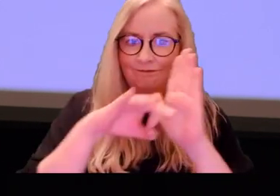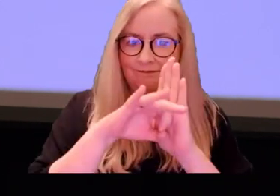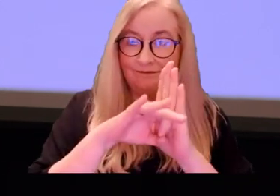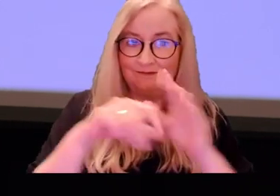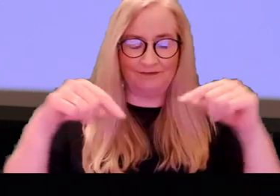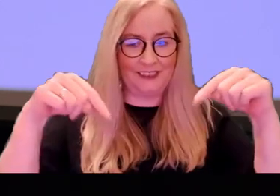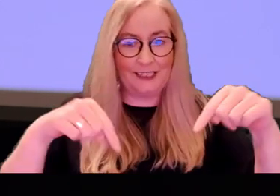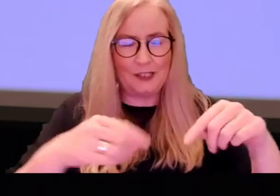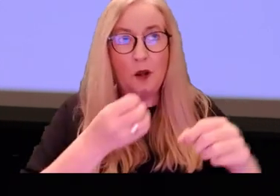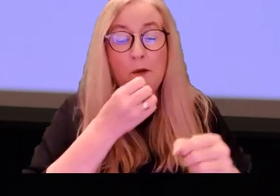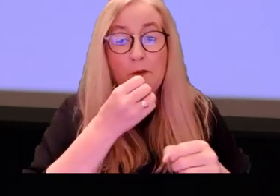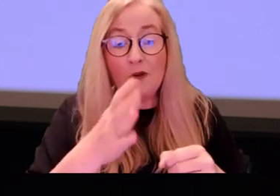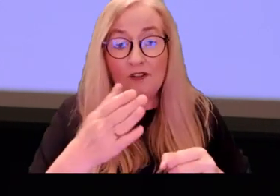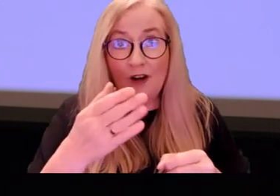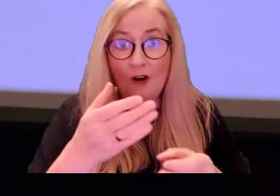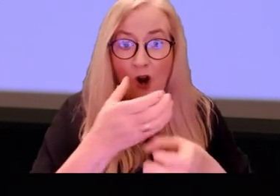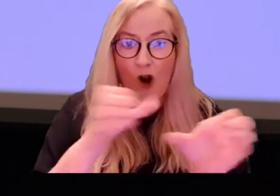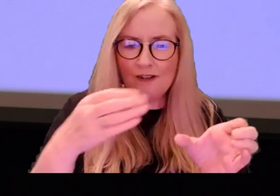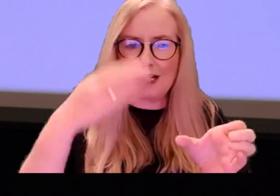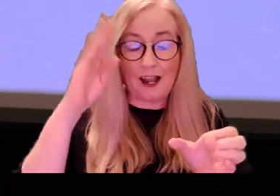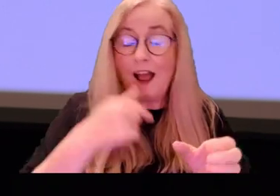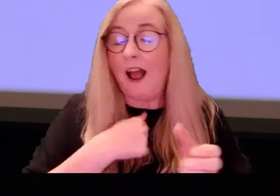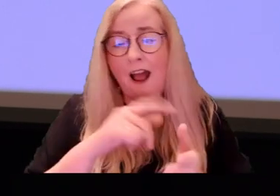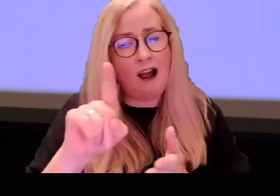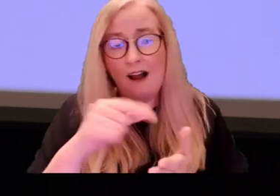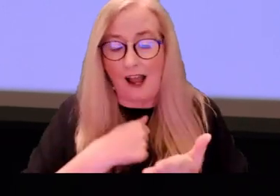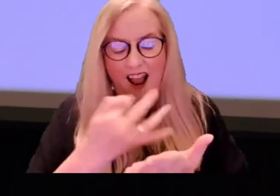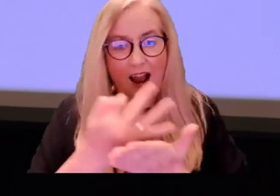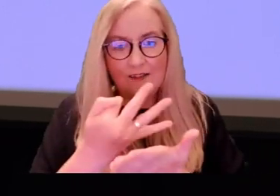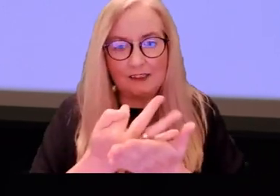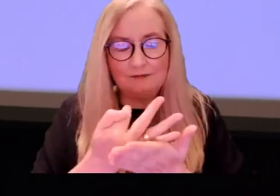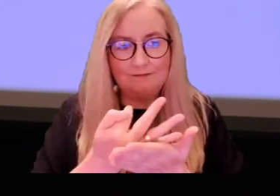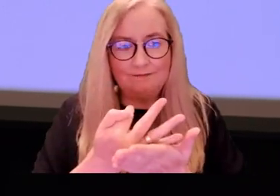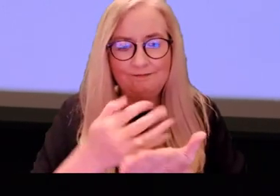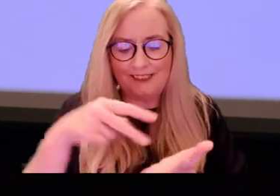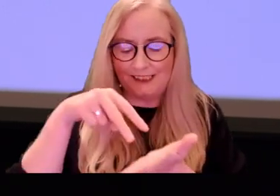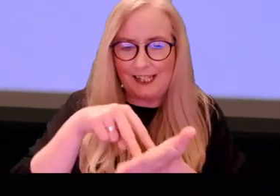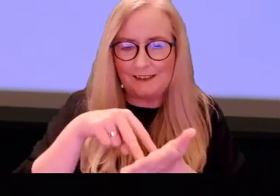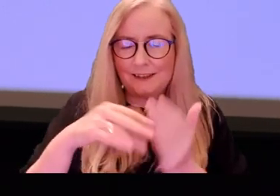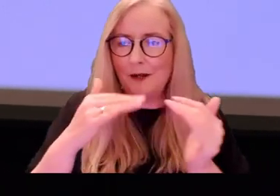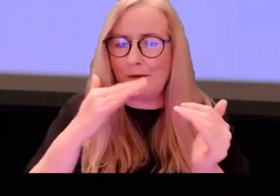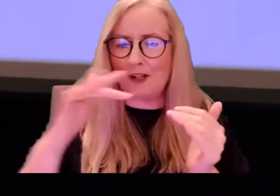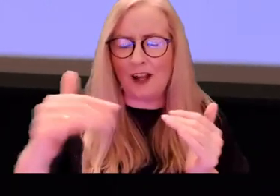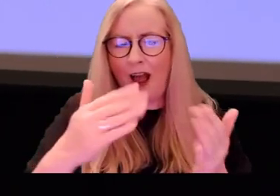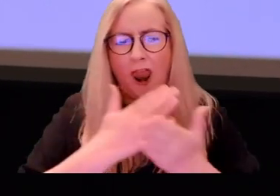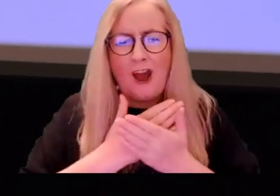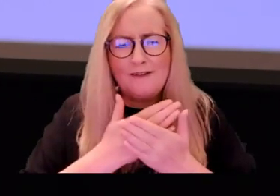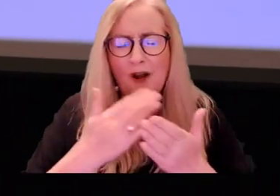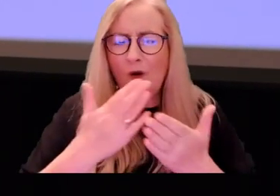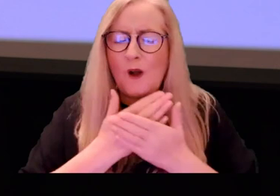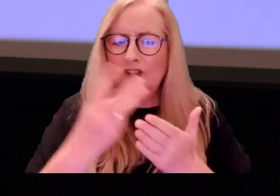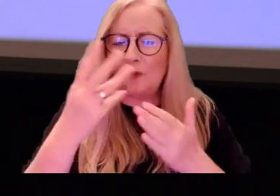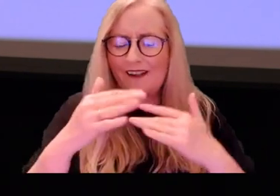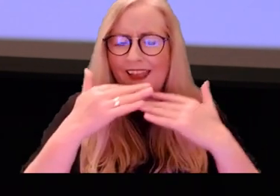this beautiful country and I often stand on our seashores I love our